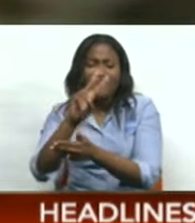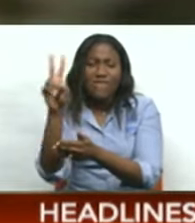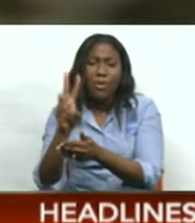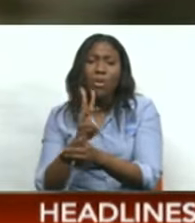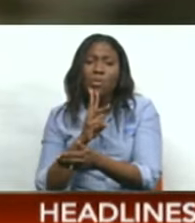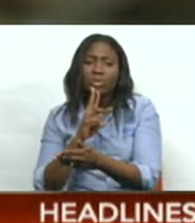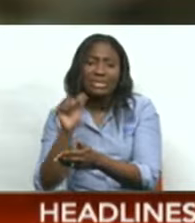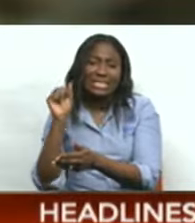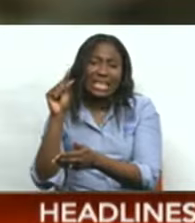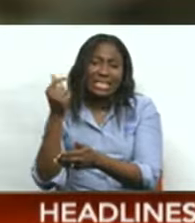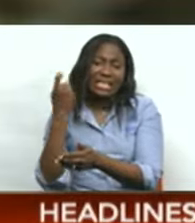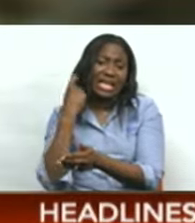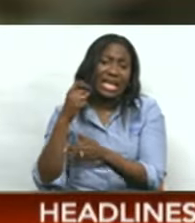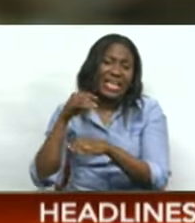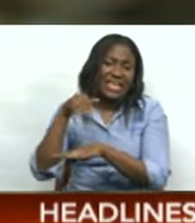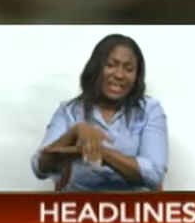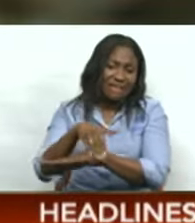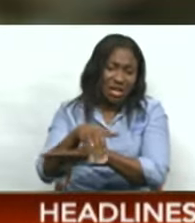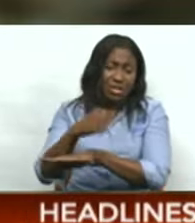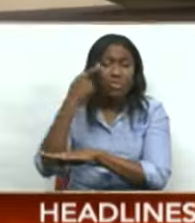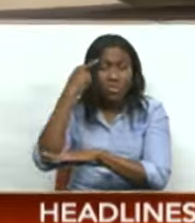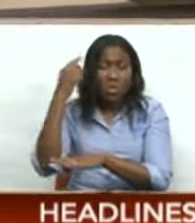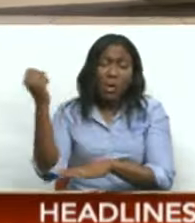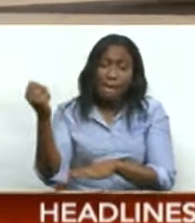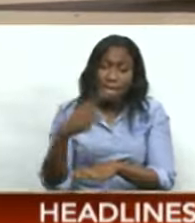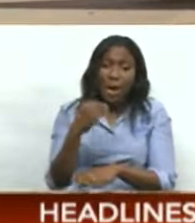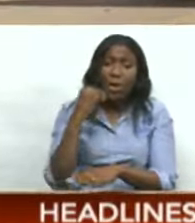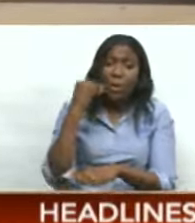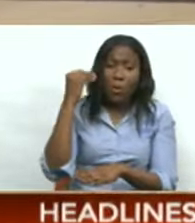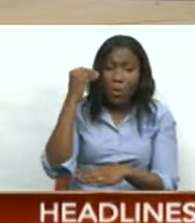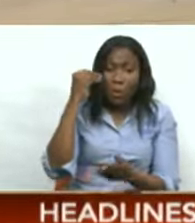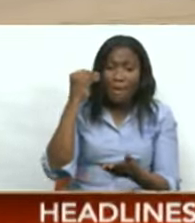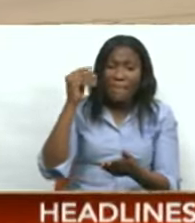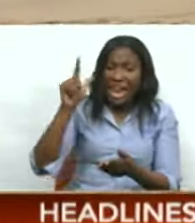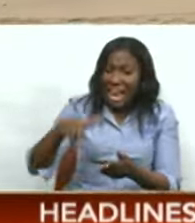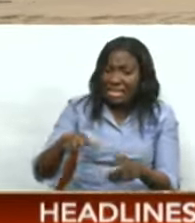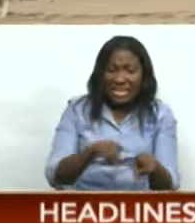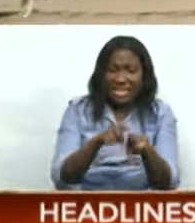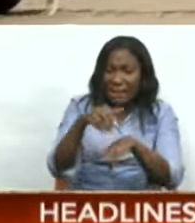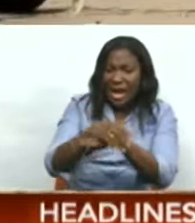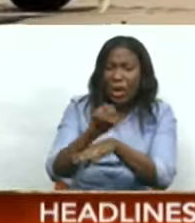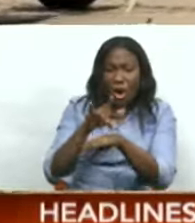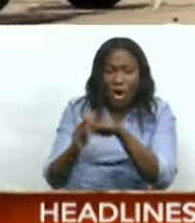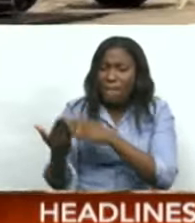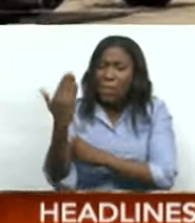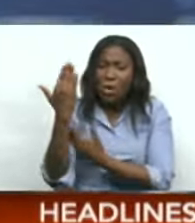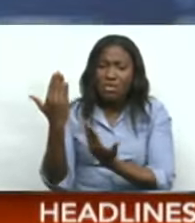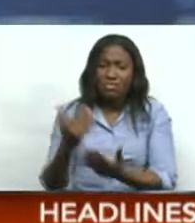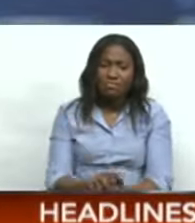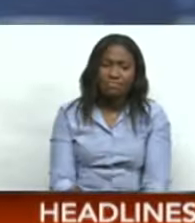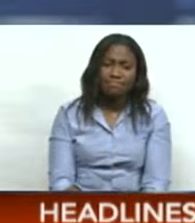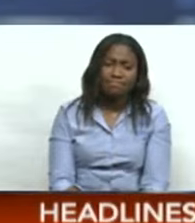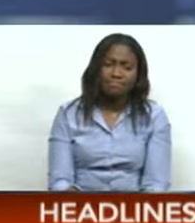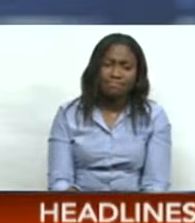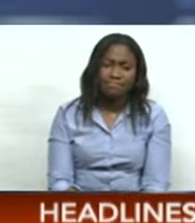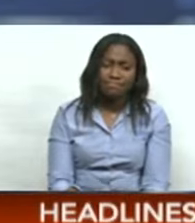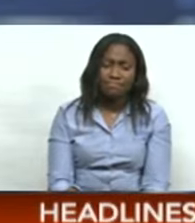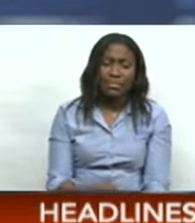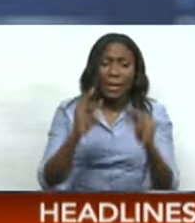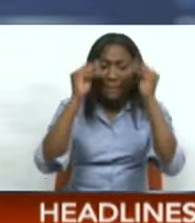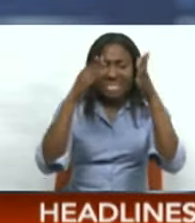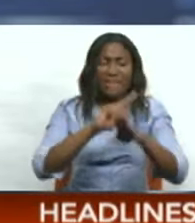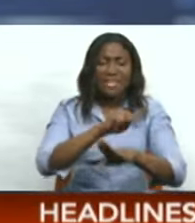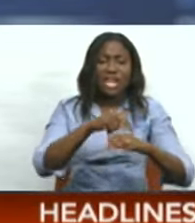on Saturday evening. They were expected back home either later that night or early morning. The national security